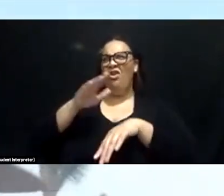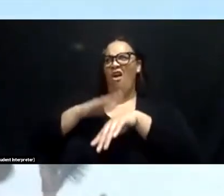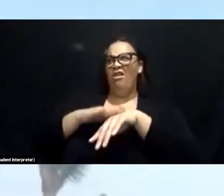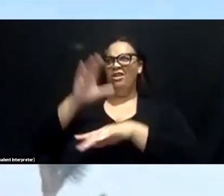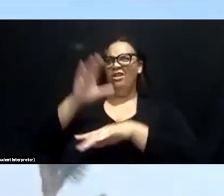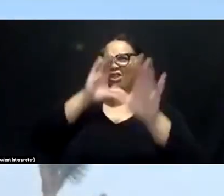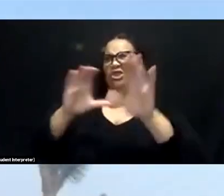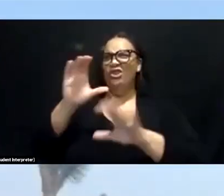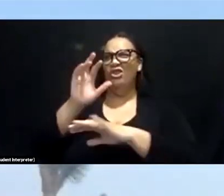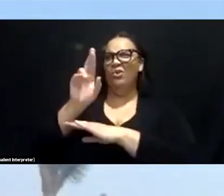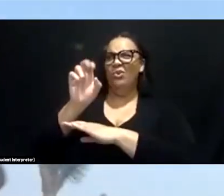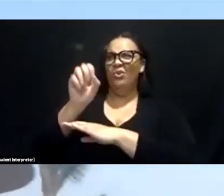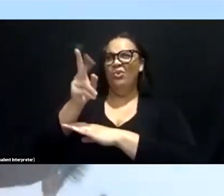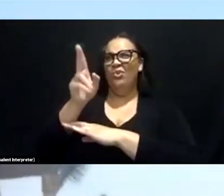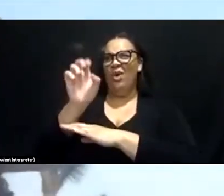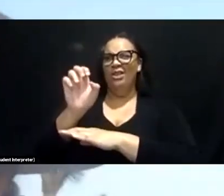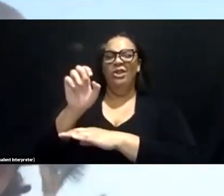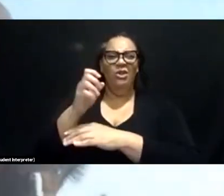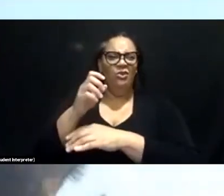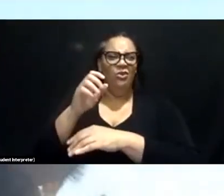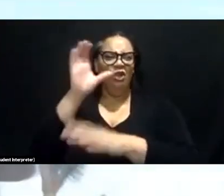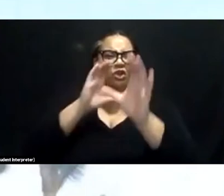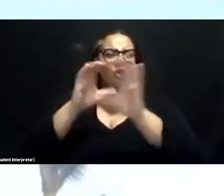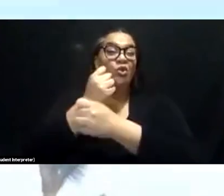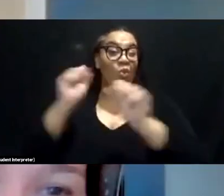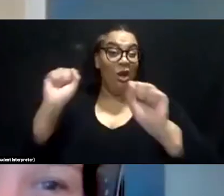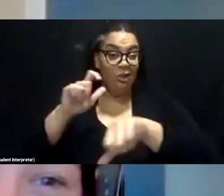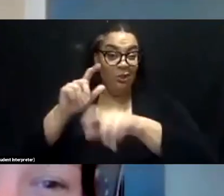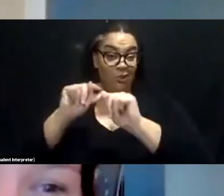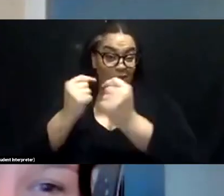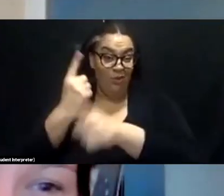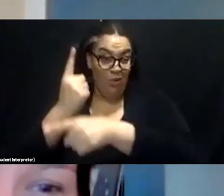and rescue team. Plenty of work to go around.